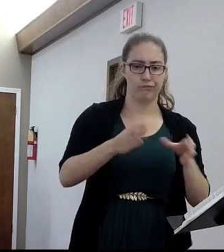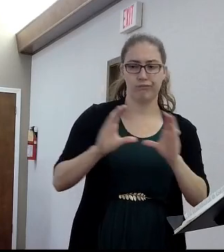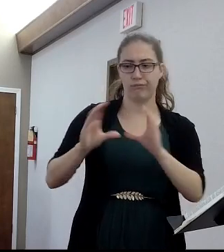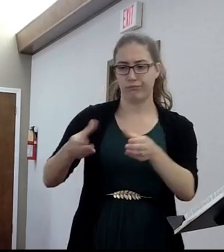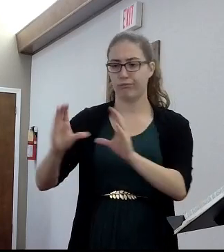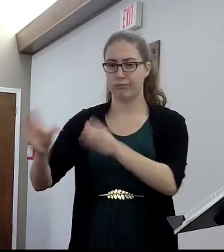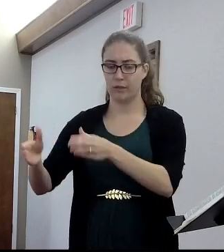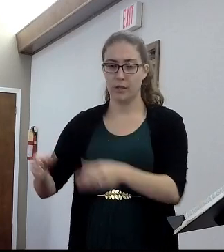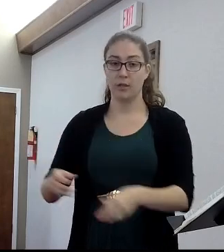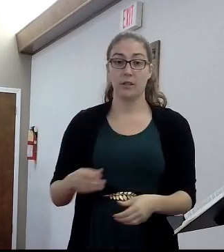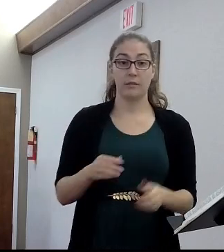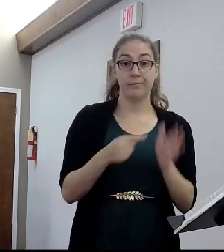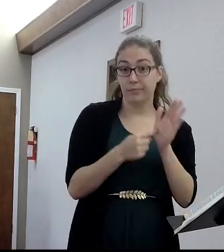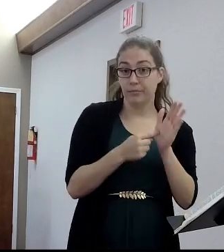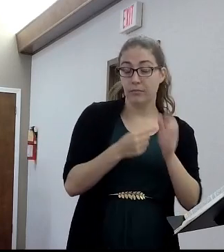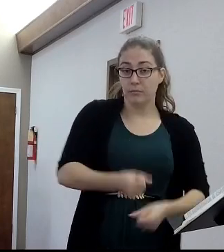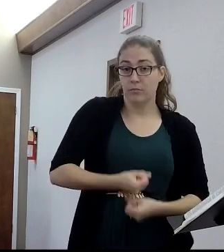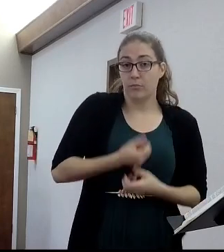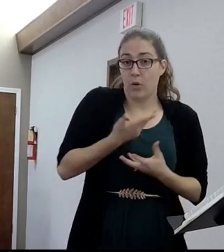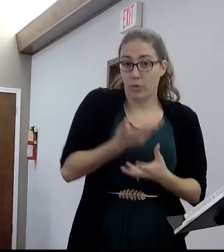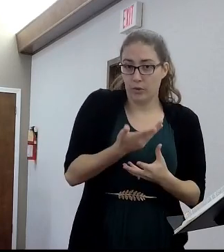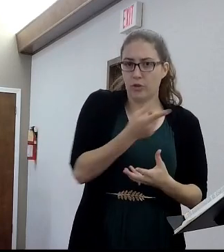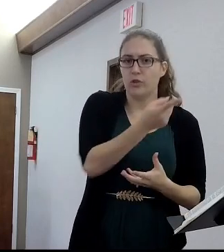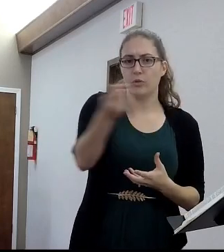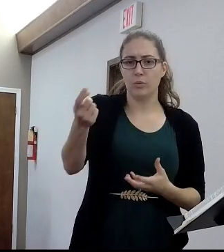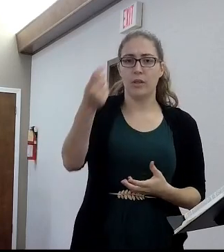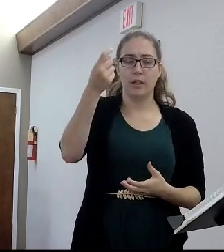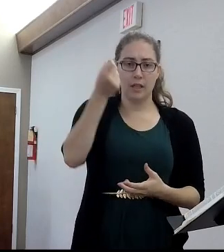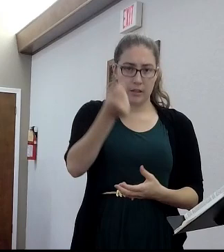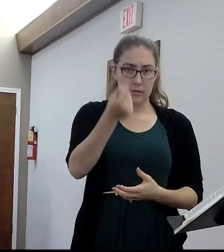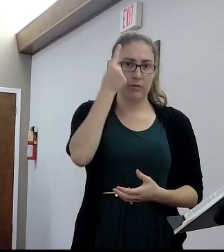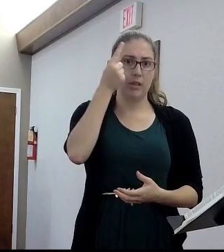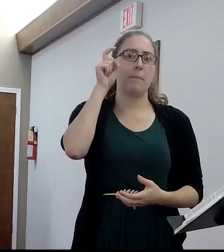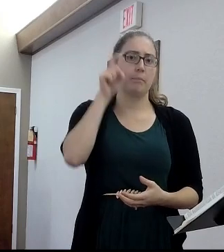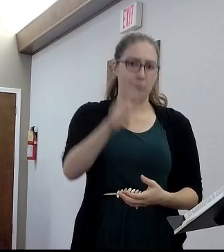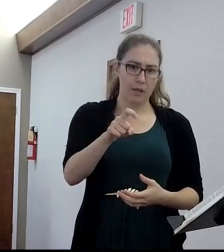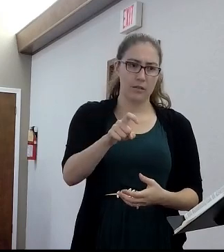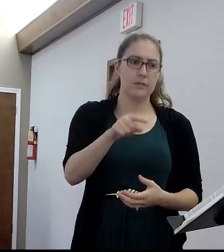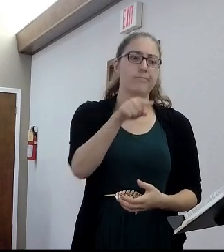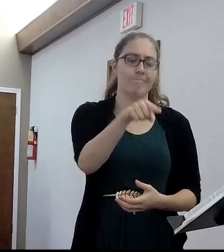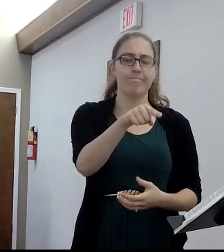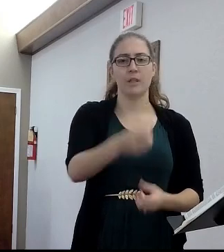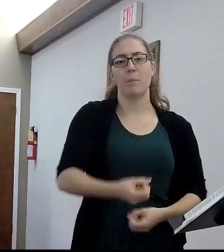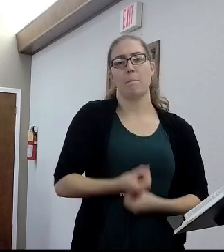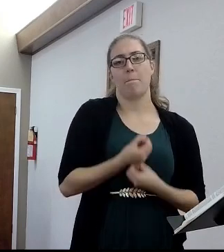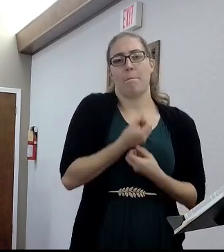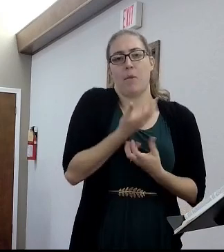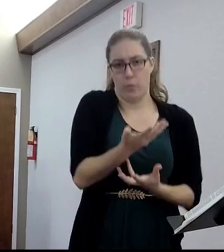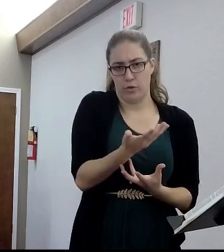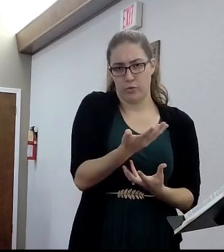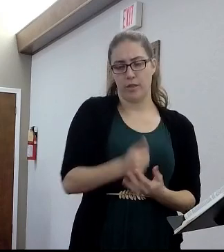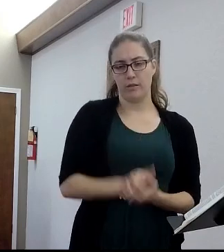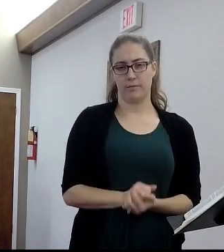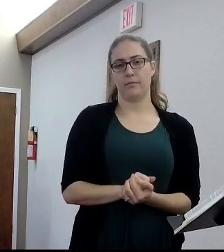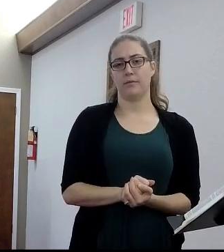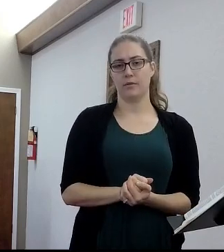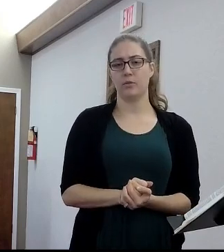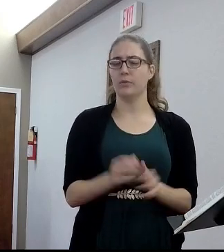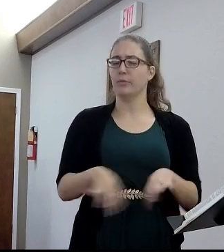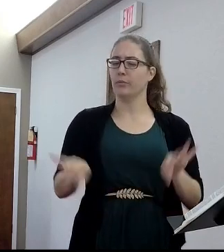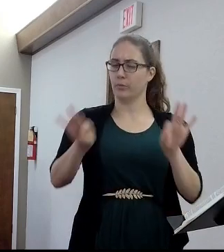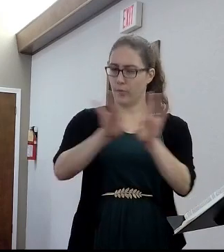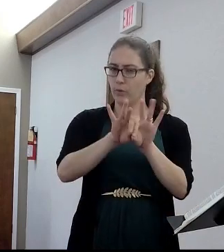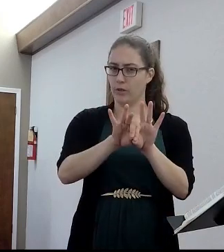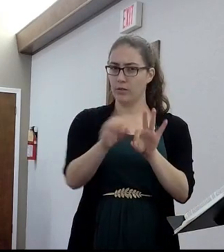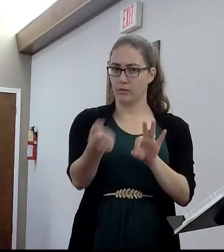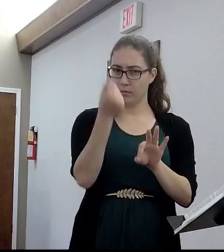when you look at poetry, you need to understand you're reading poetry. Y'all following? And so, and that's an important thing. So, I've